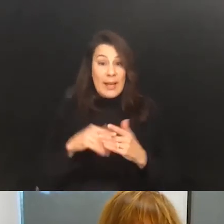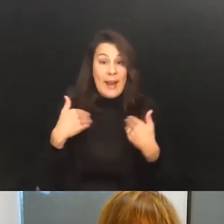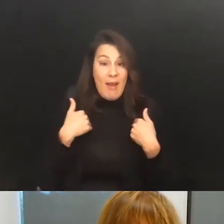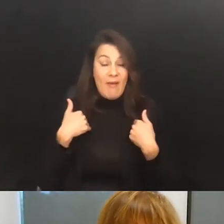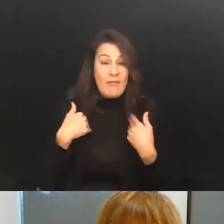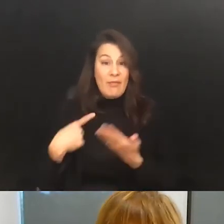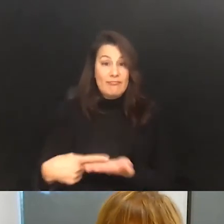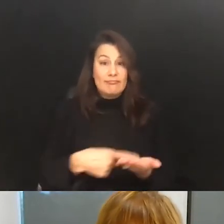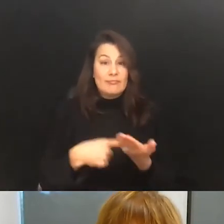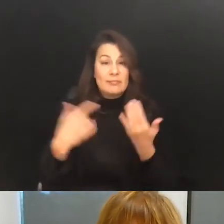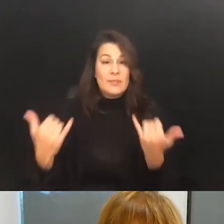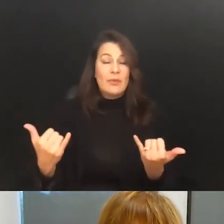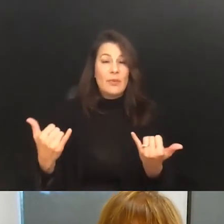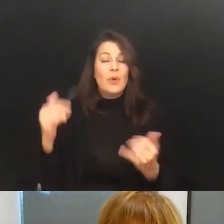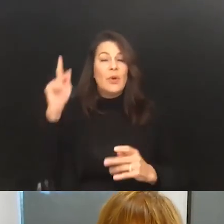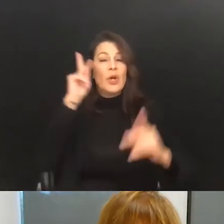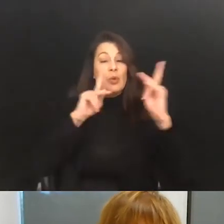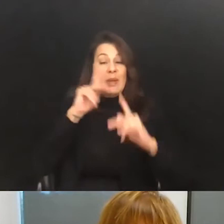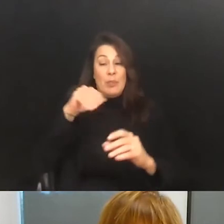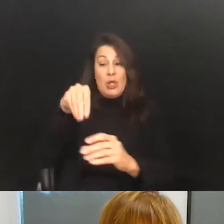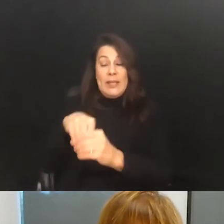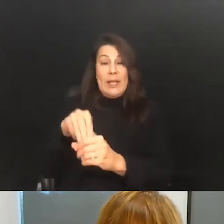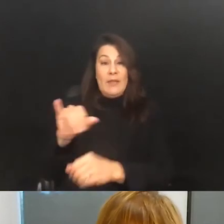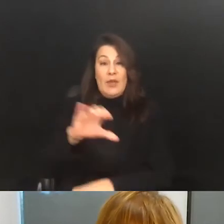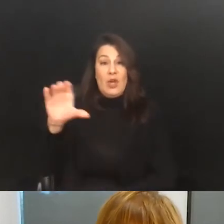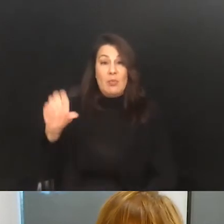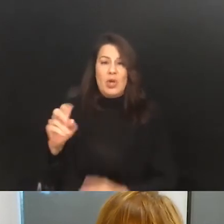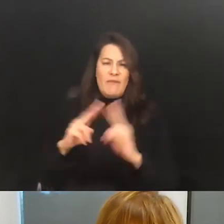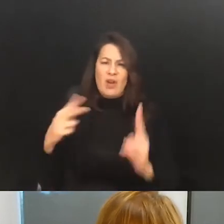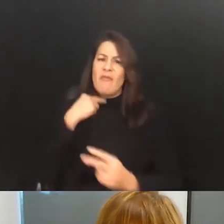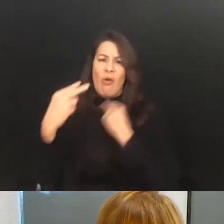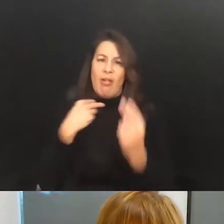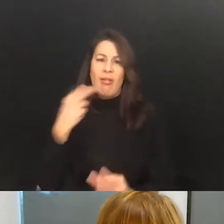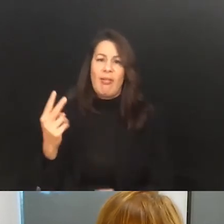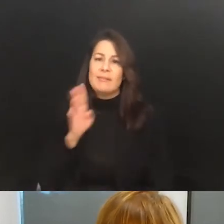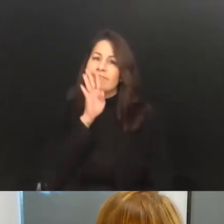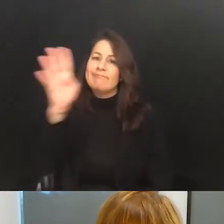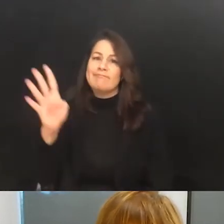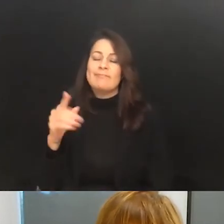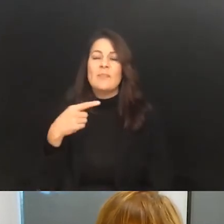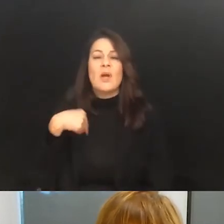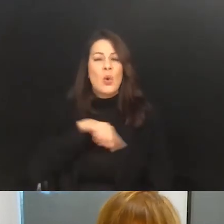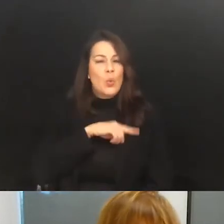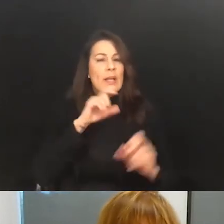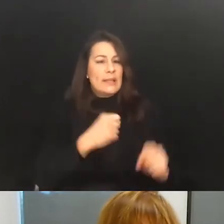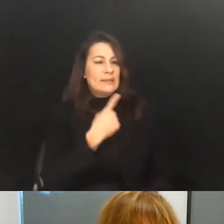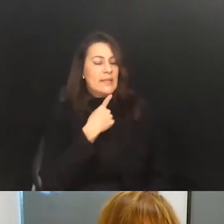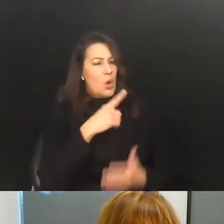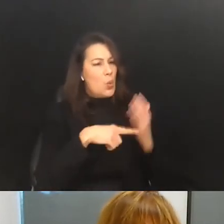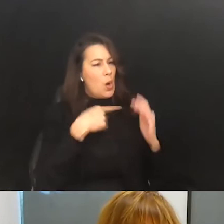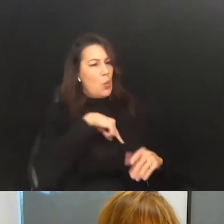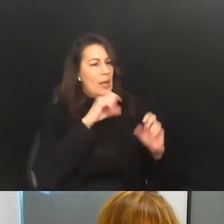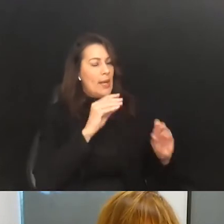I think if people within the community are vocal and say, here's what we can provide, here's what